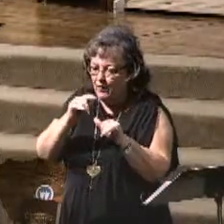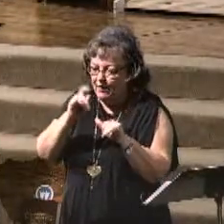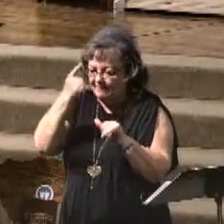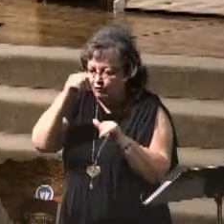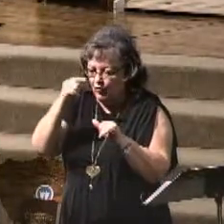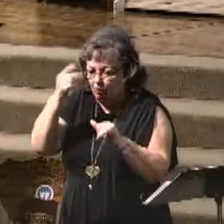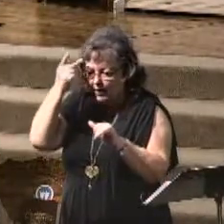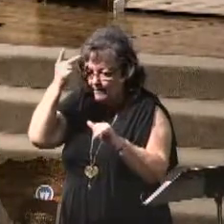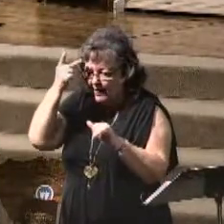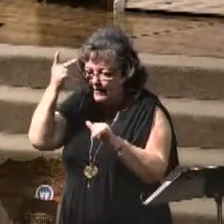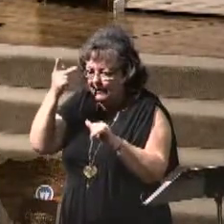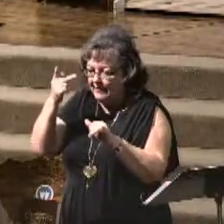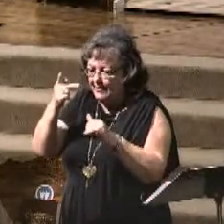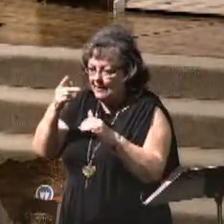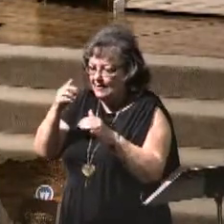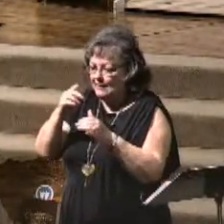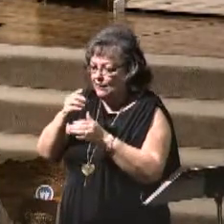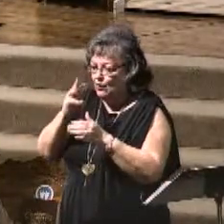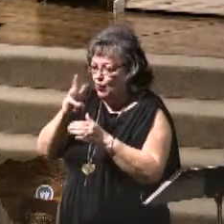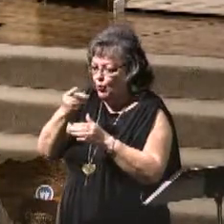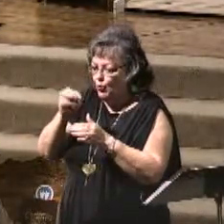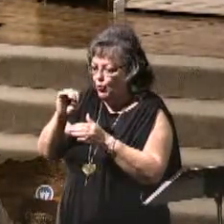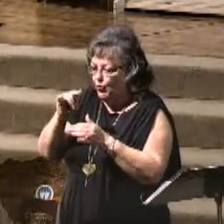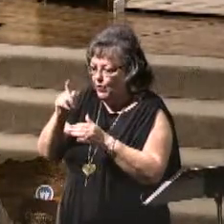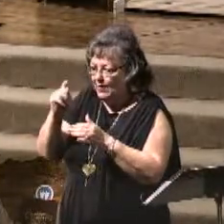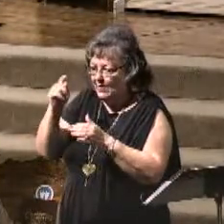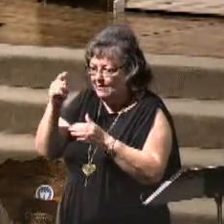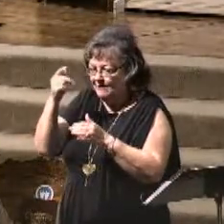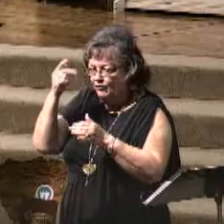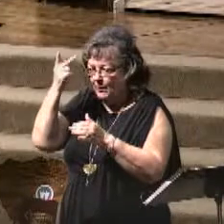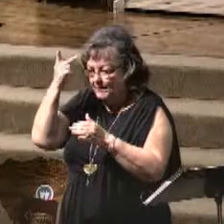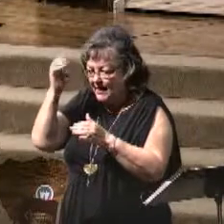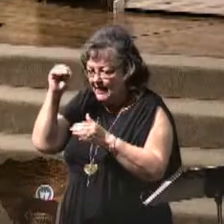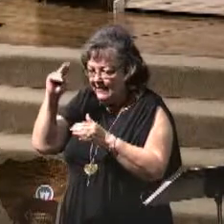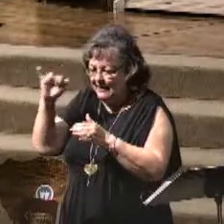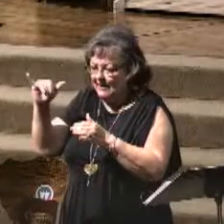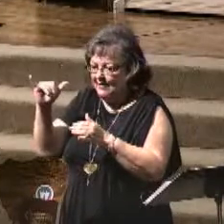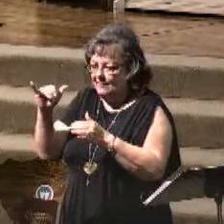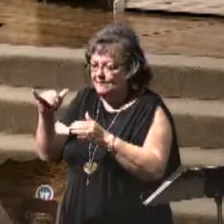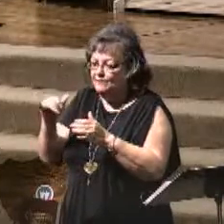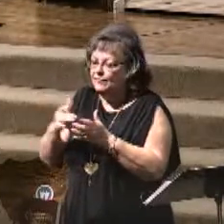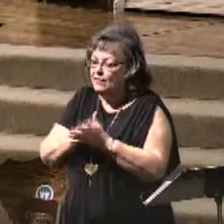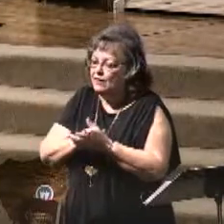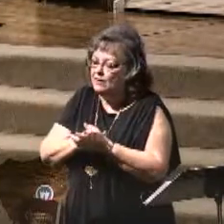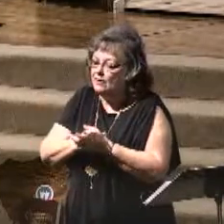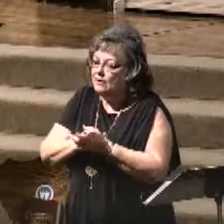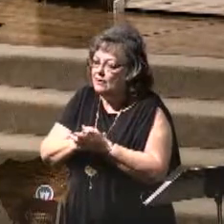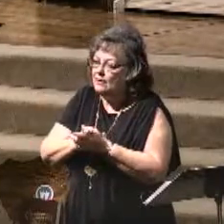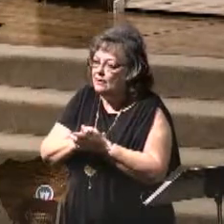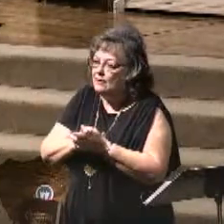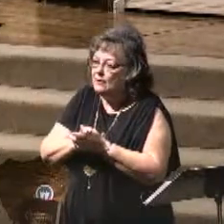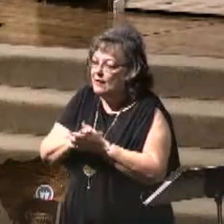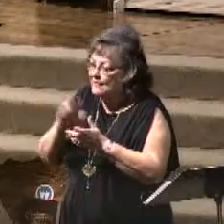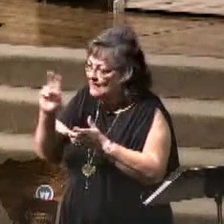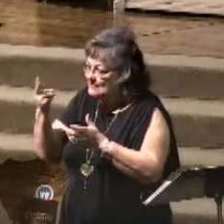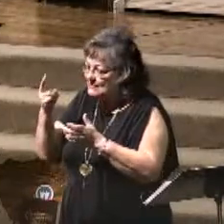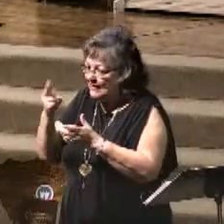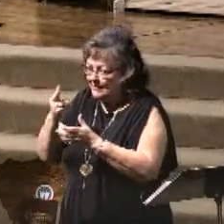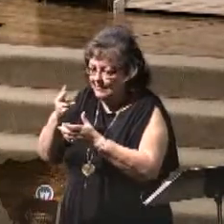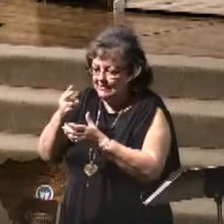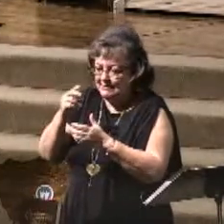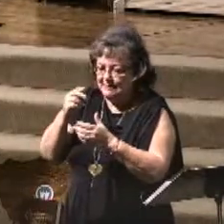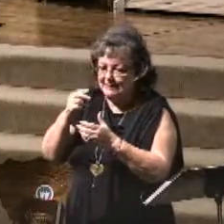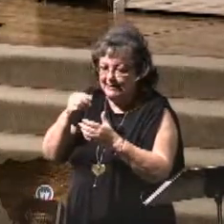And see, thou hurt not the oil and the wine. Desolation. We find that in this second seal that there was war.